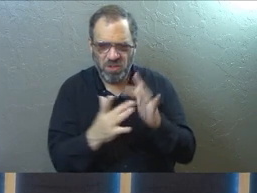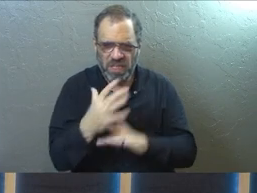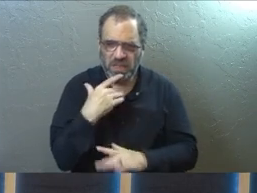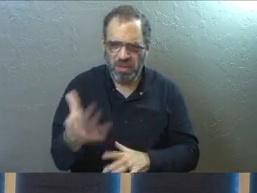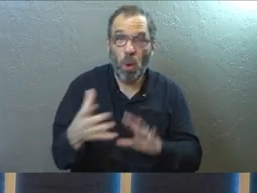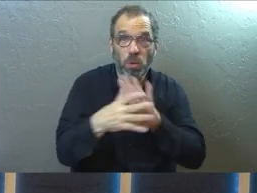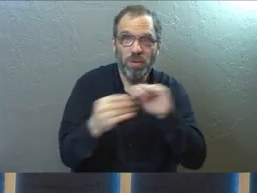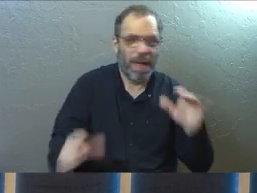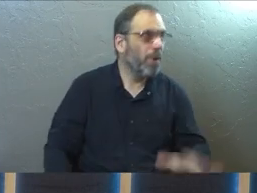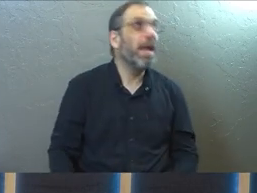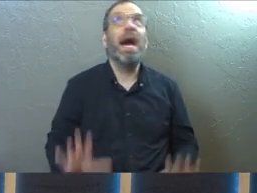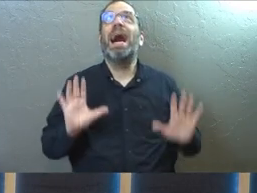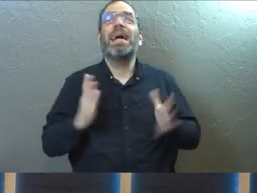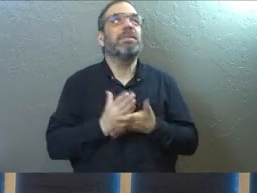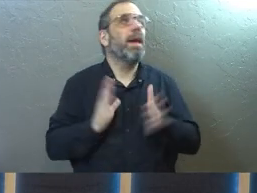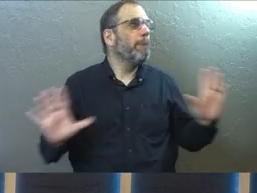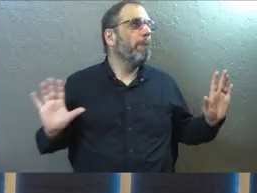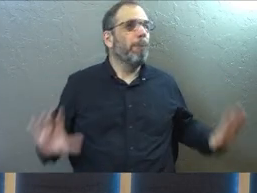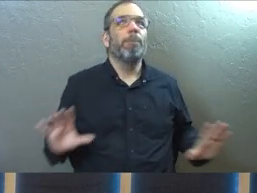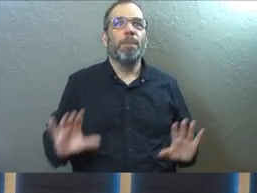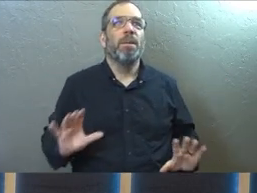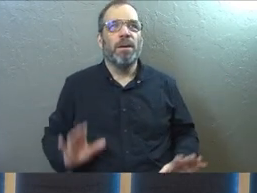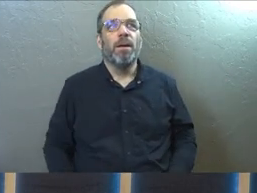told this parable. I've got to stop right there.